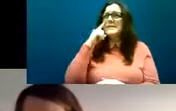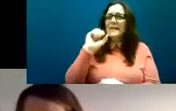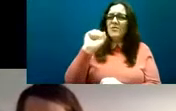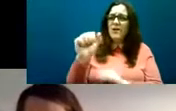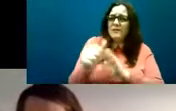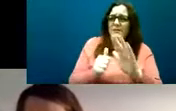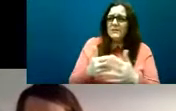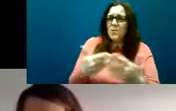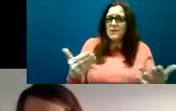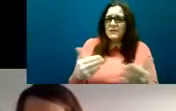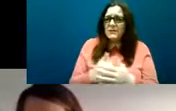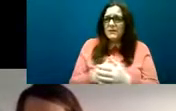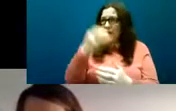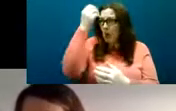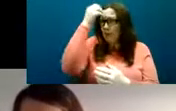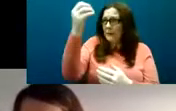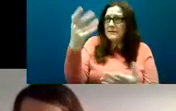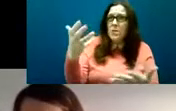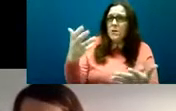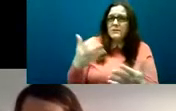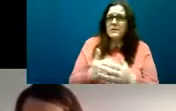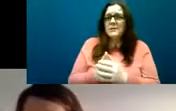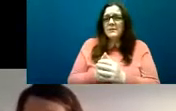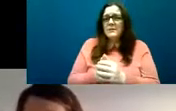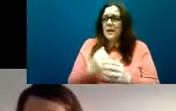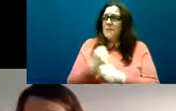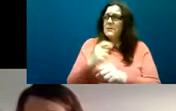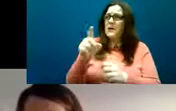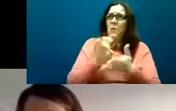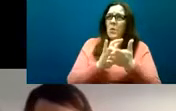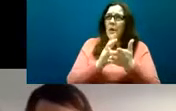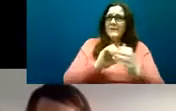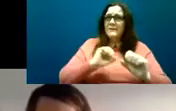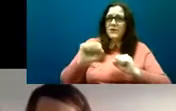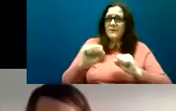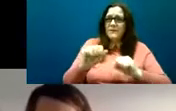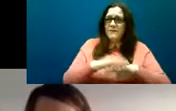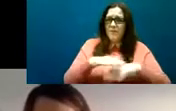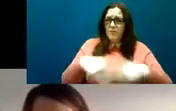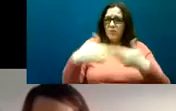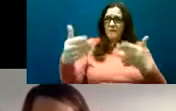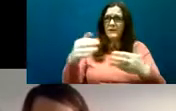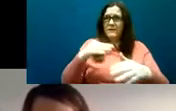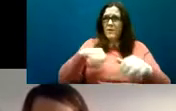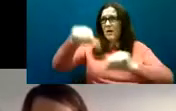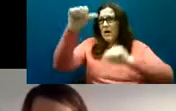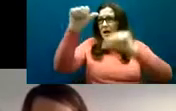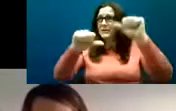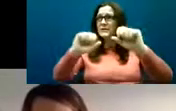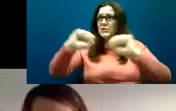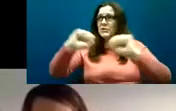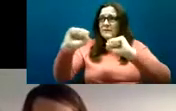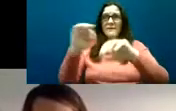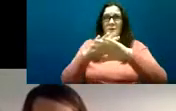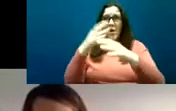quality of service provision for autistic adults provided in Irish homeless services and also to explore their recommendations